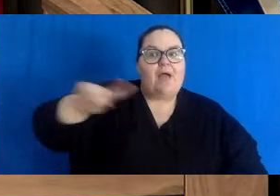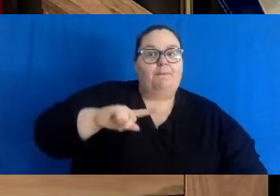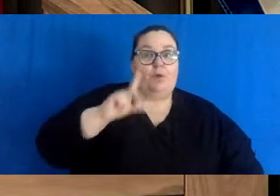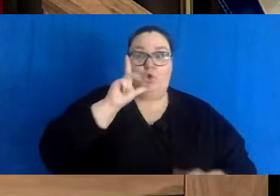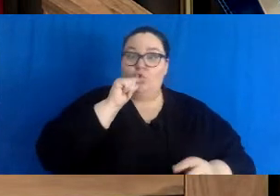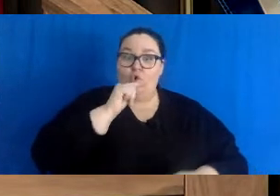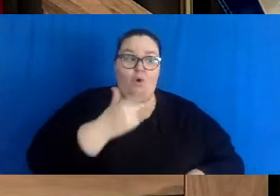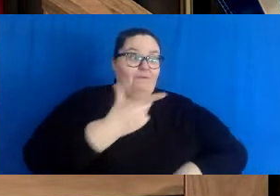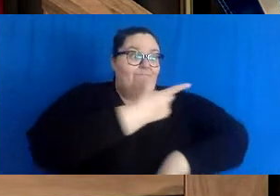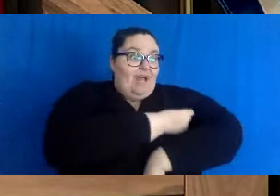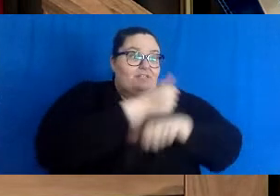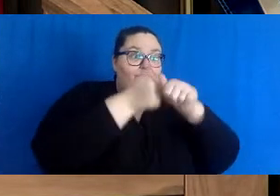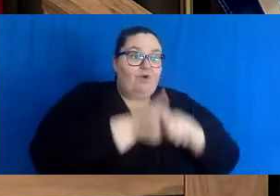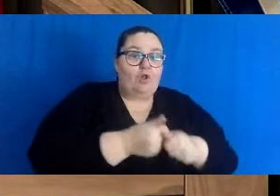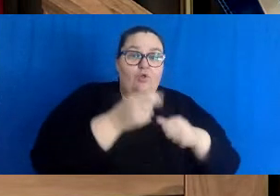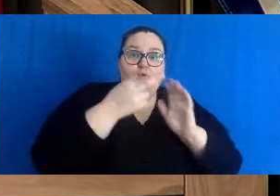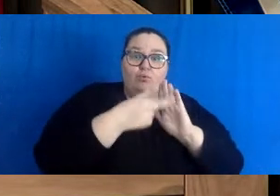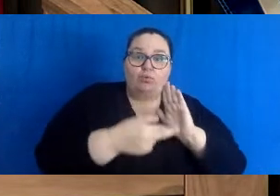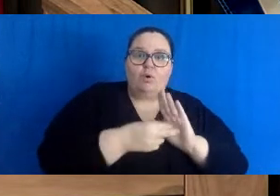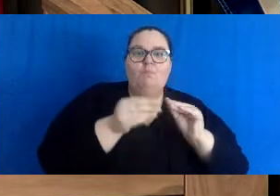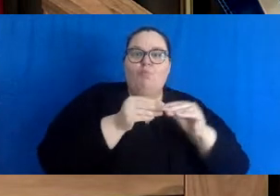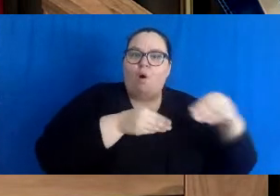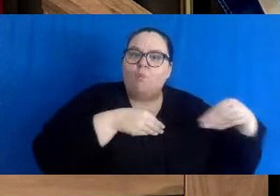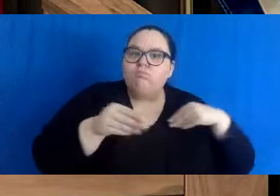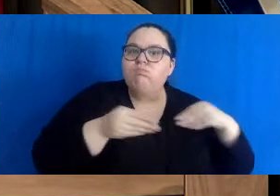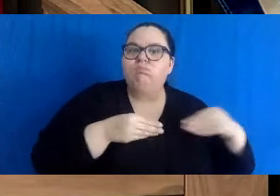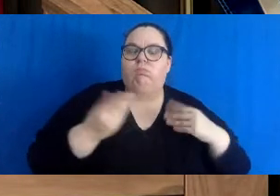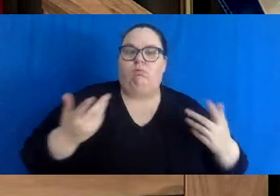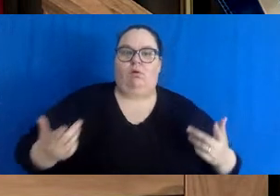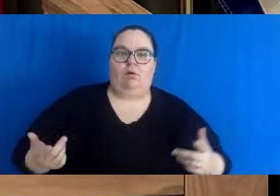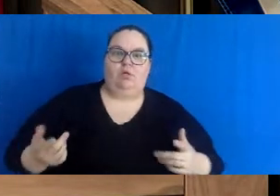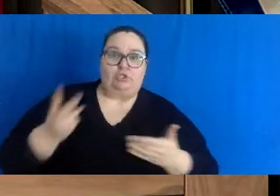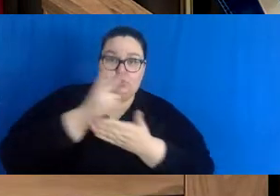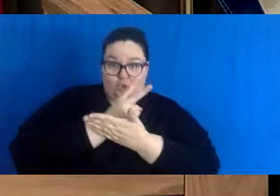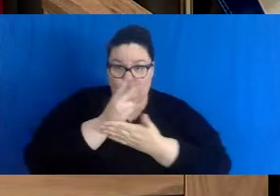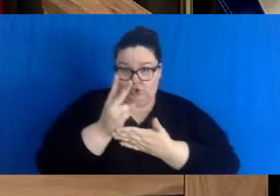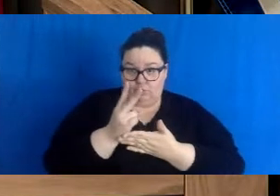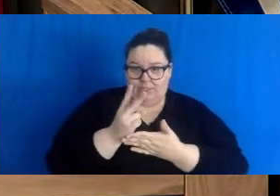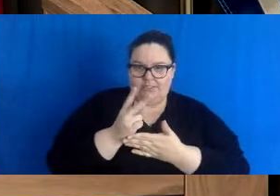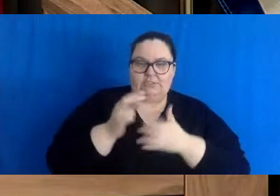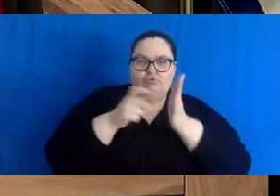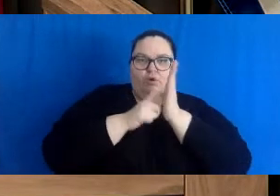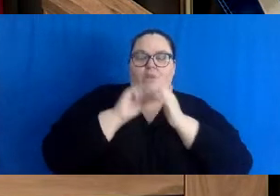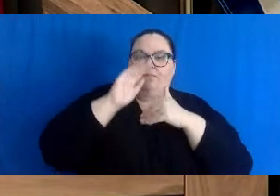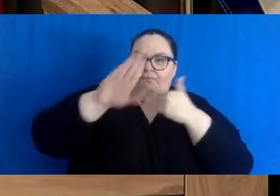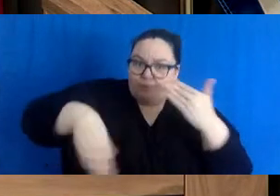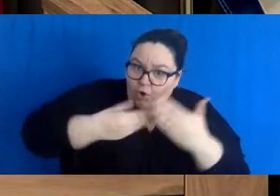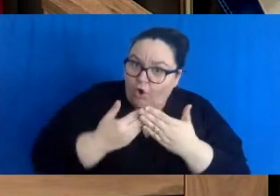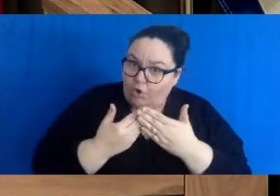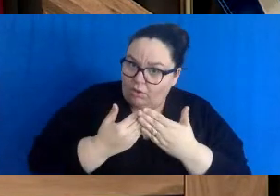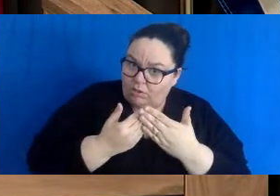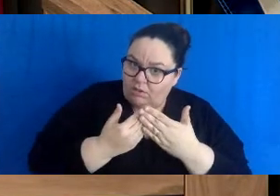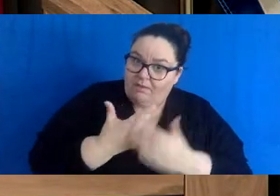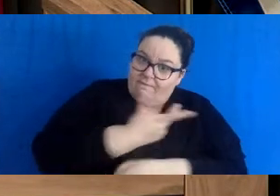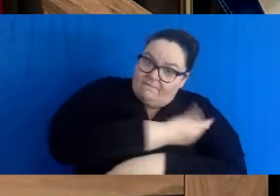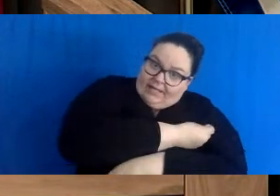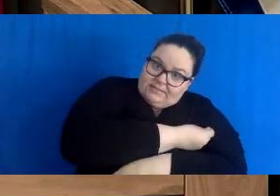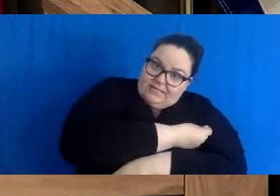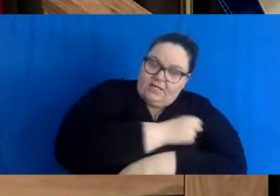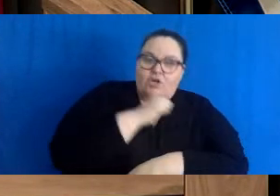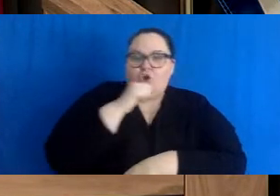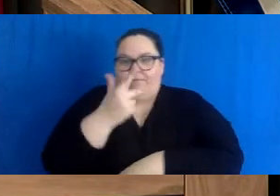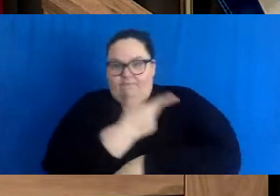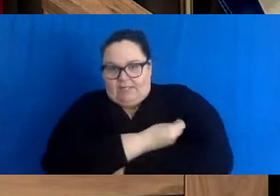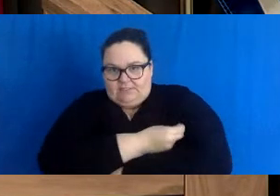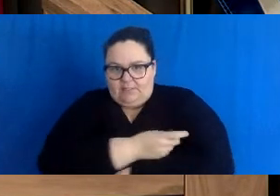that our healthcare system is not at risk. So this two weeks is required for everyone. But we're not going to go on and keep our